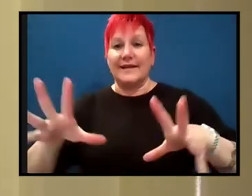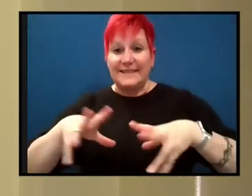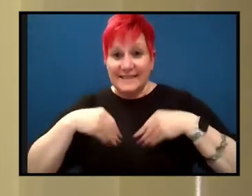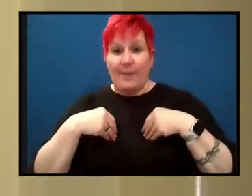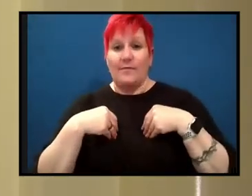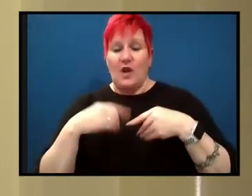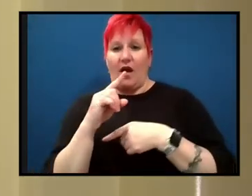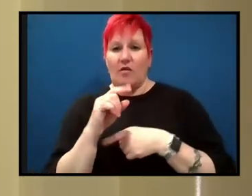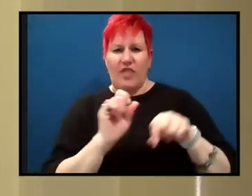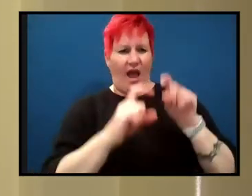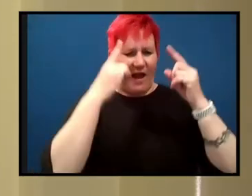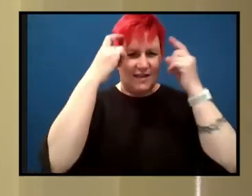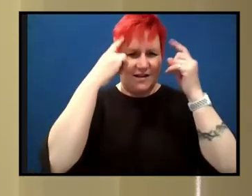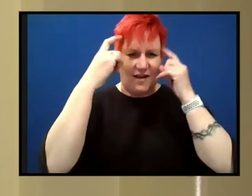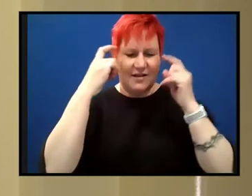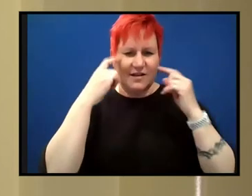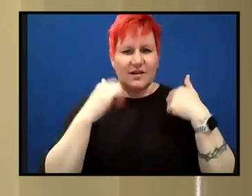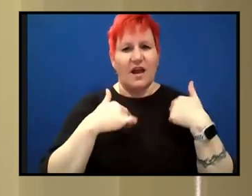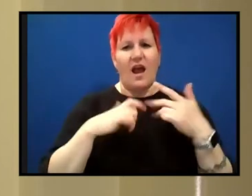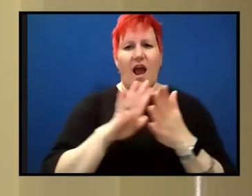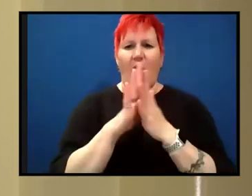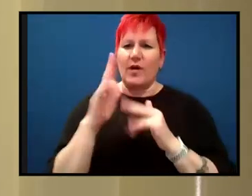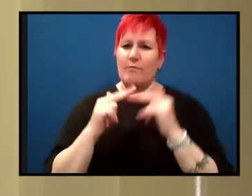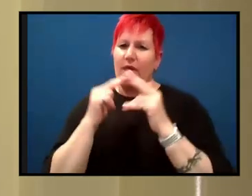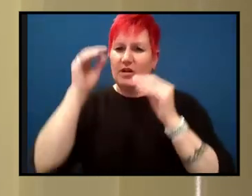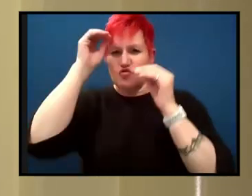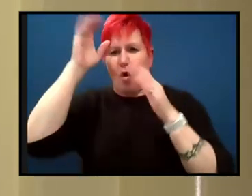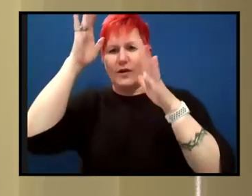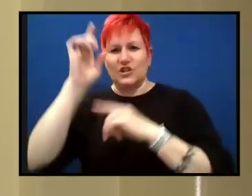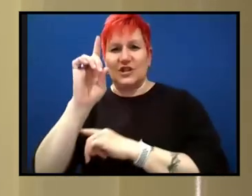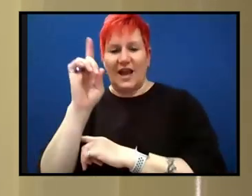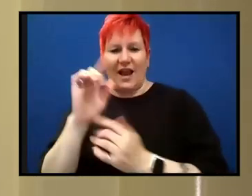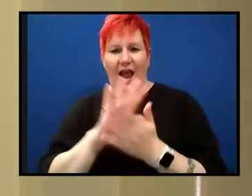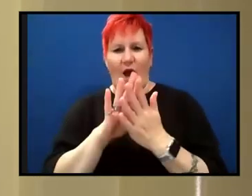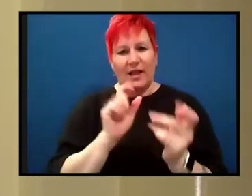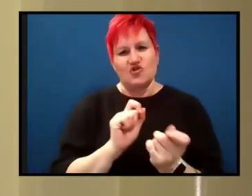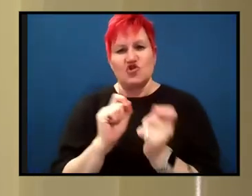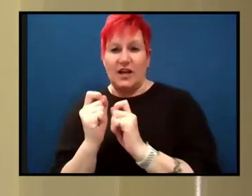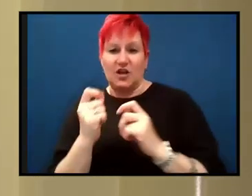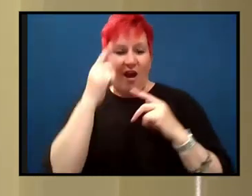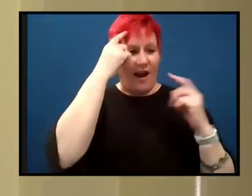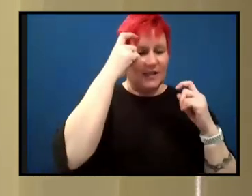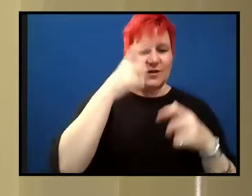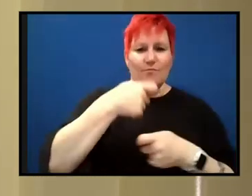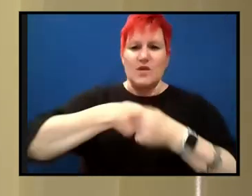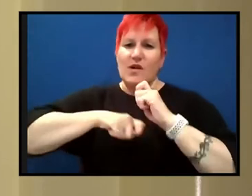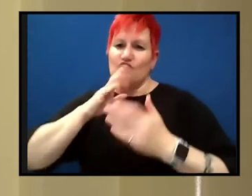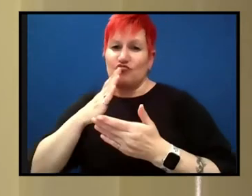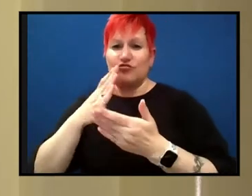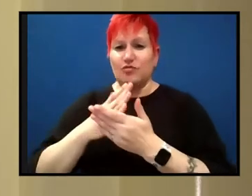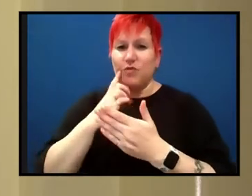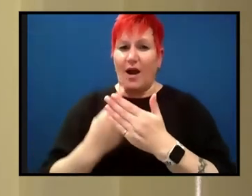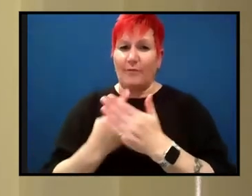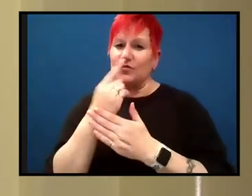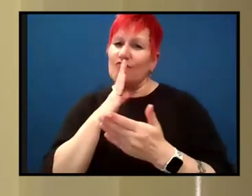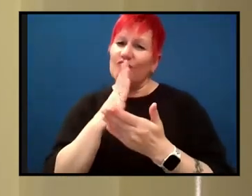in relation to the knowledge and the issues that we're facing today. Um, that it, it forms a really perfect case study. Um,